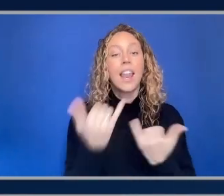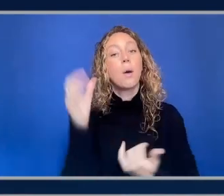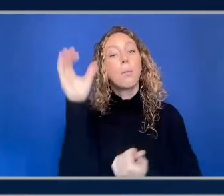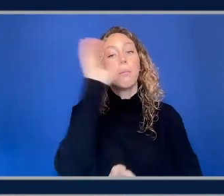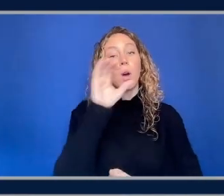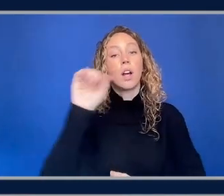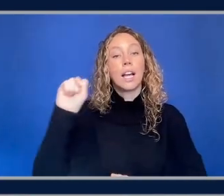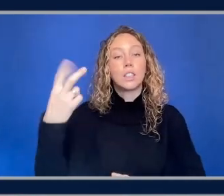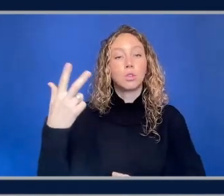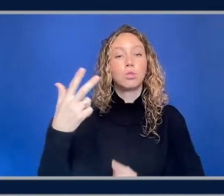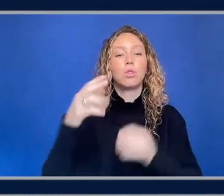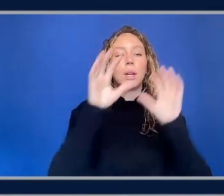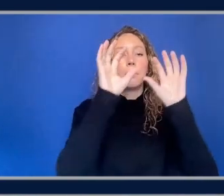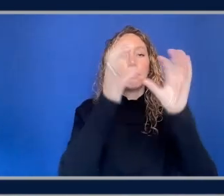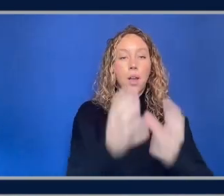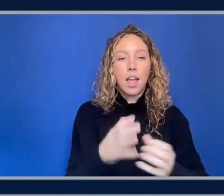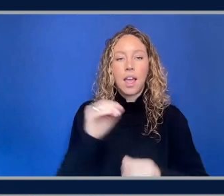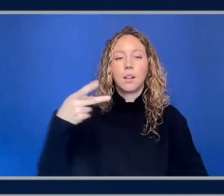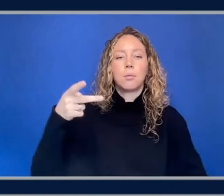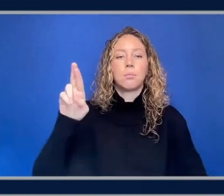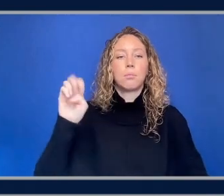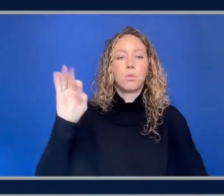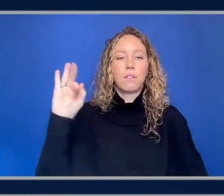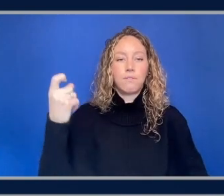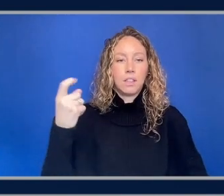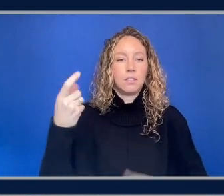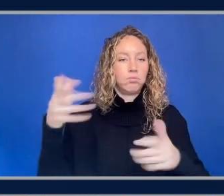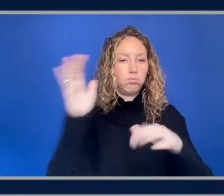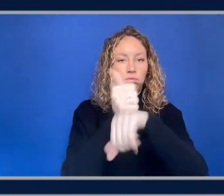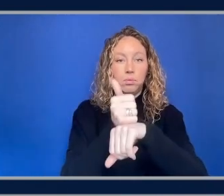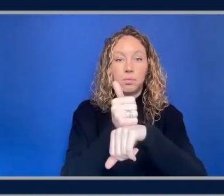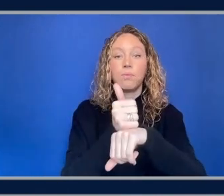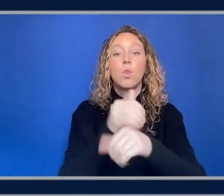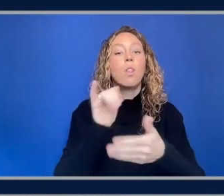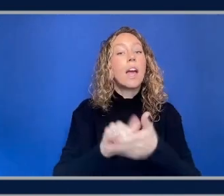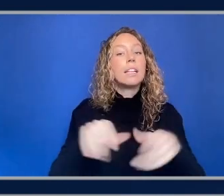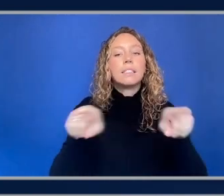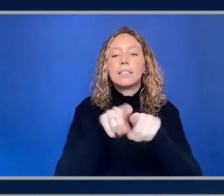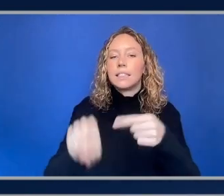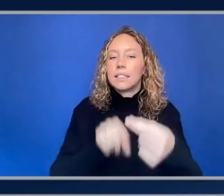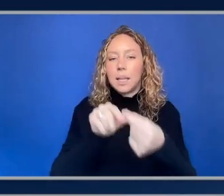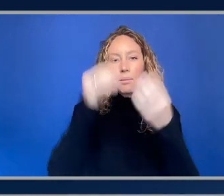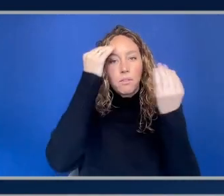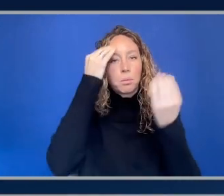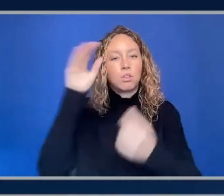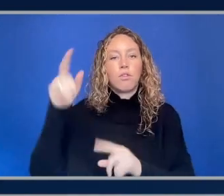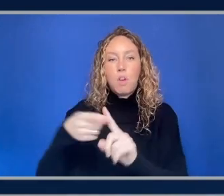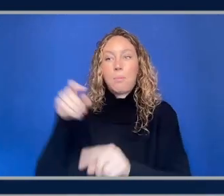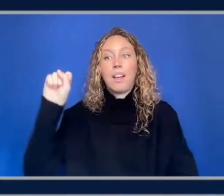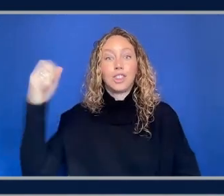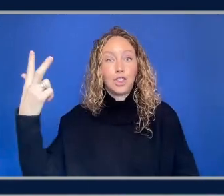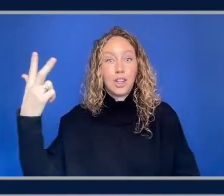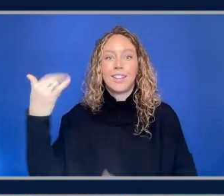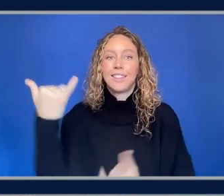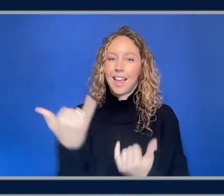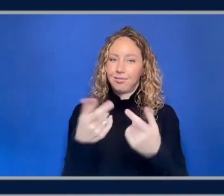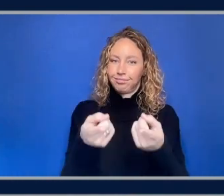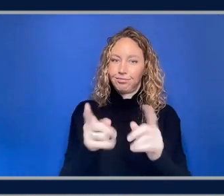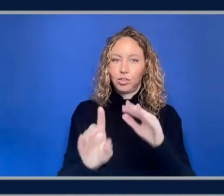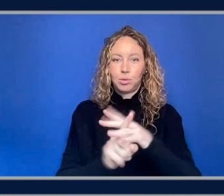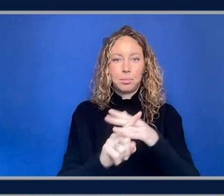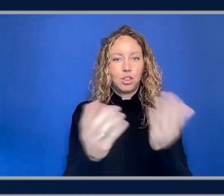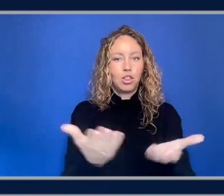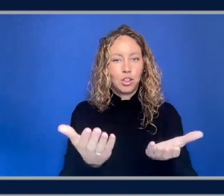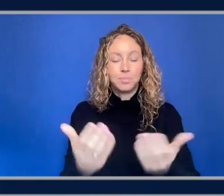bucket and prefix and this is the exact same data that's just in s3 so I have this in s3 right here and so like all right